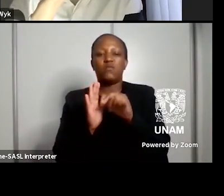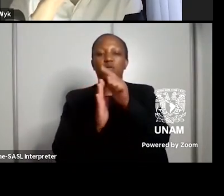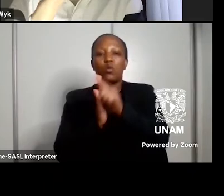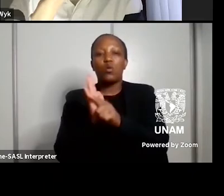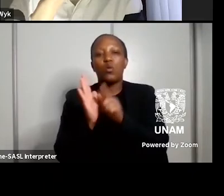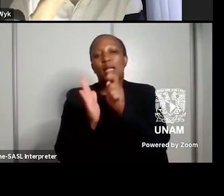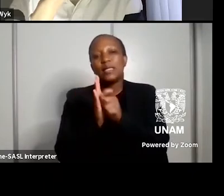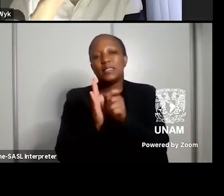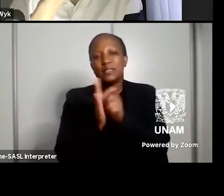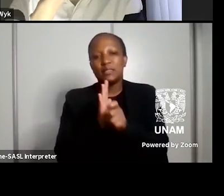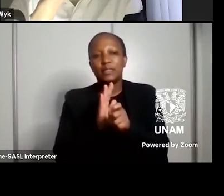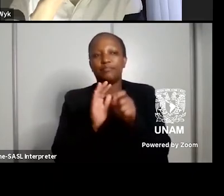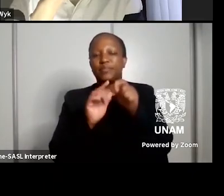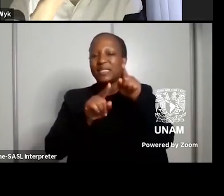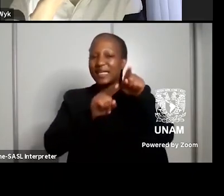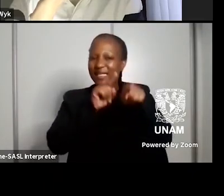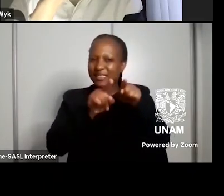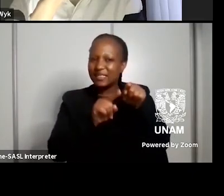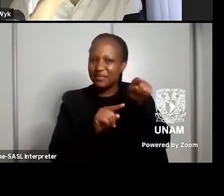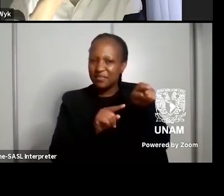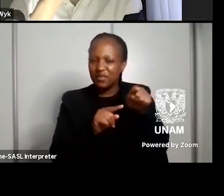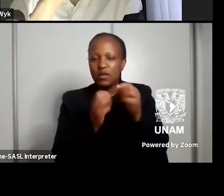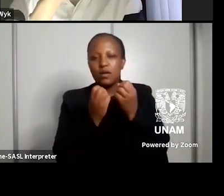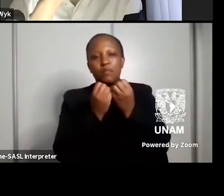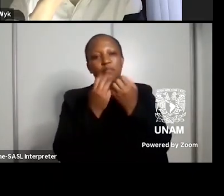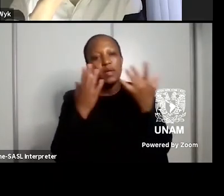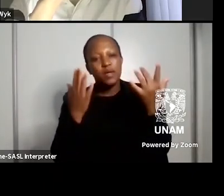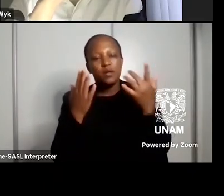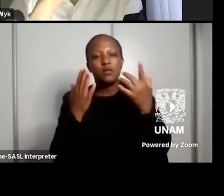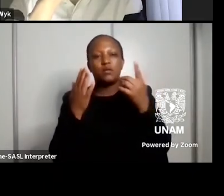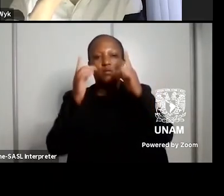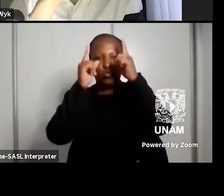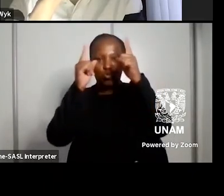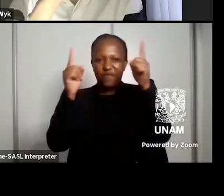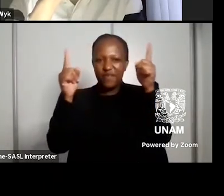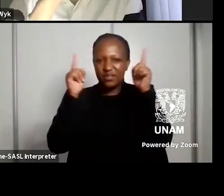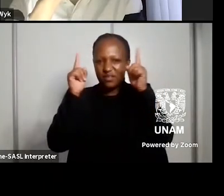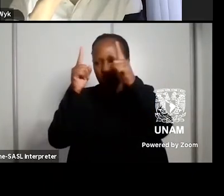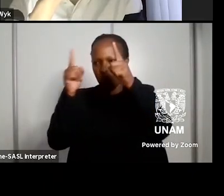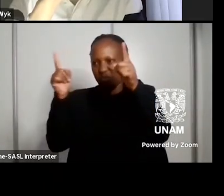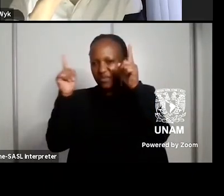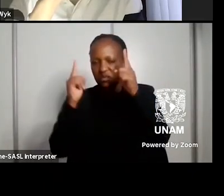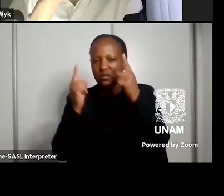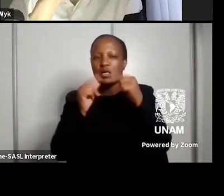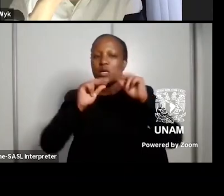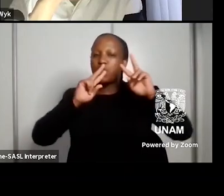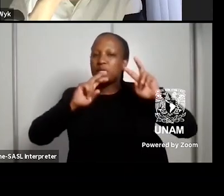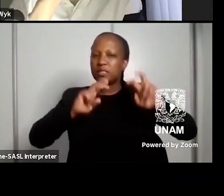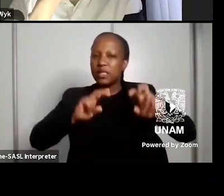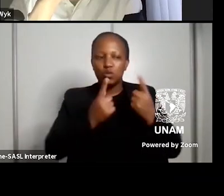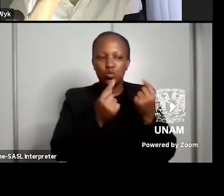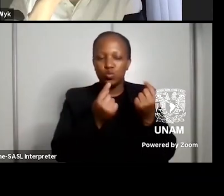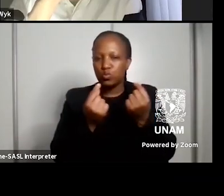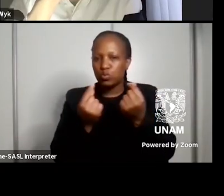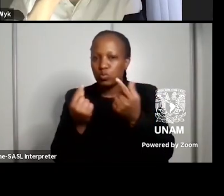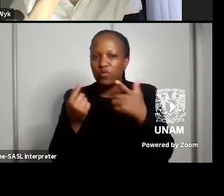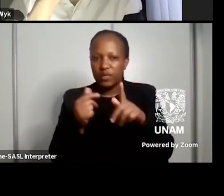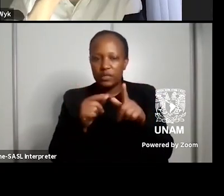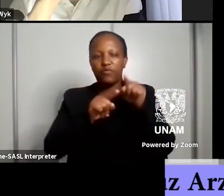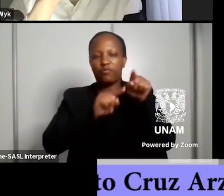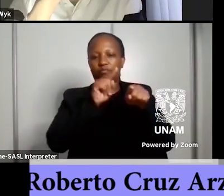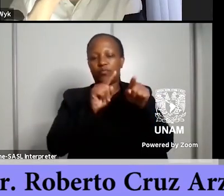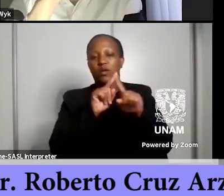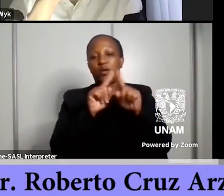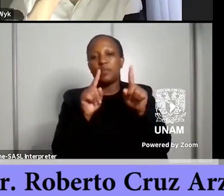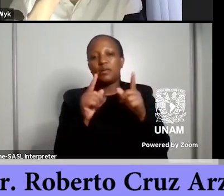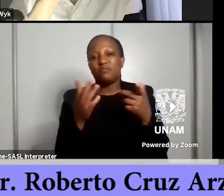right now we have a lot of universities uh doing research doing criticism but but that does